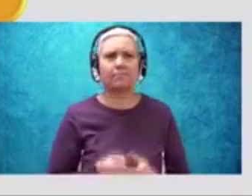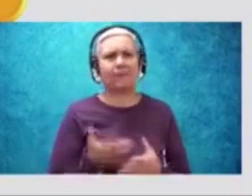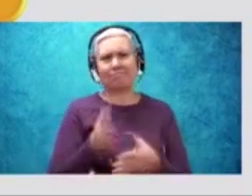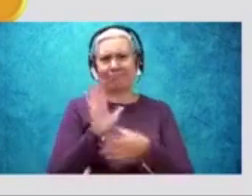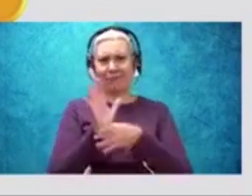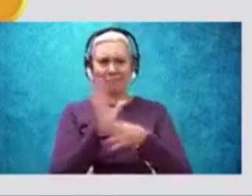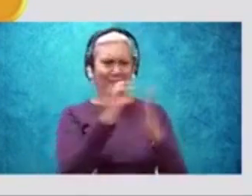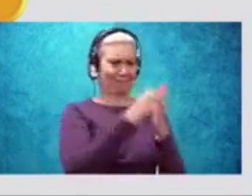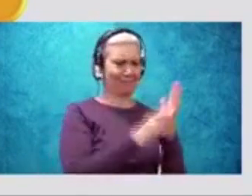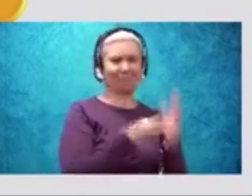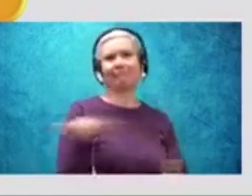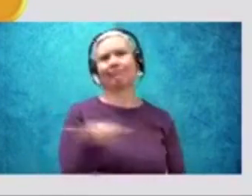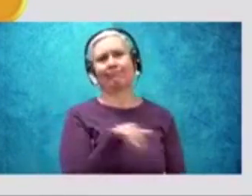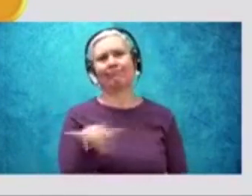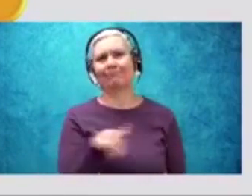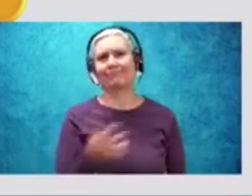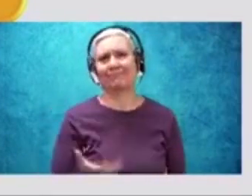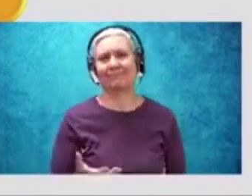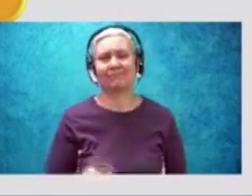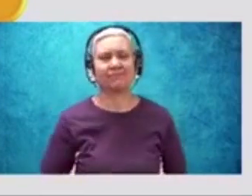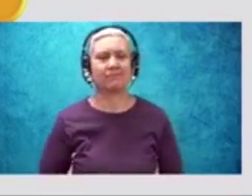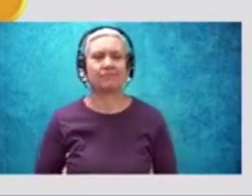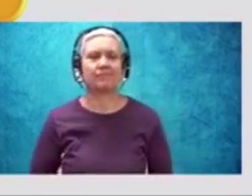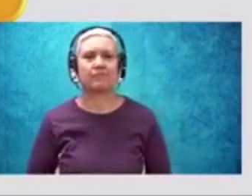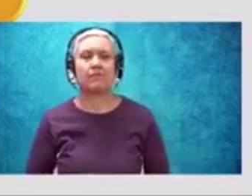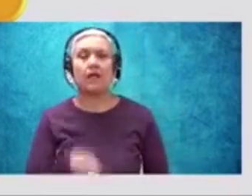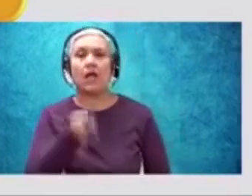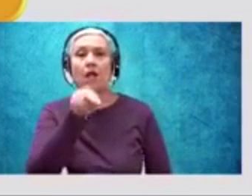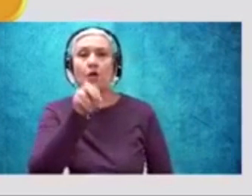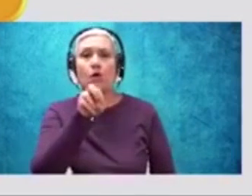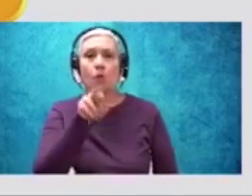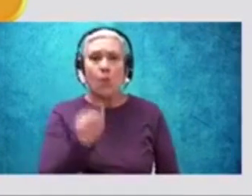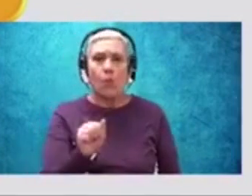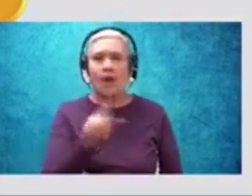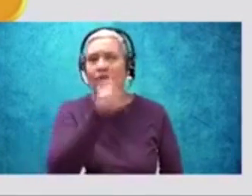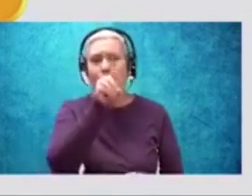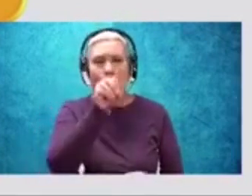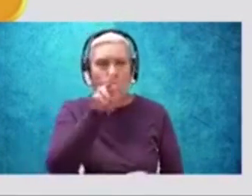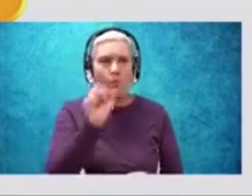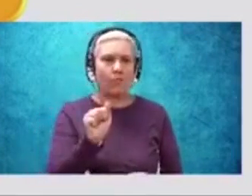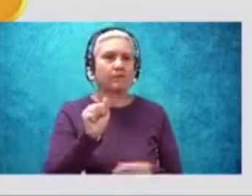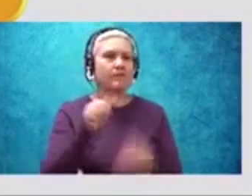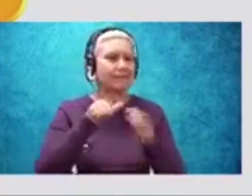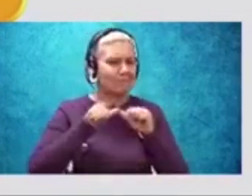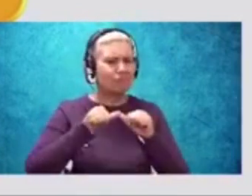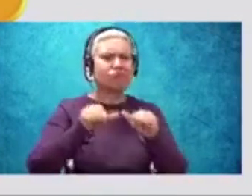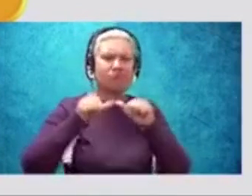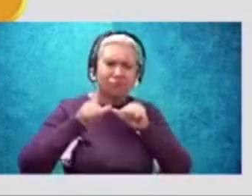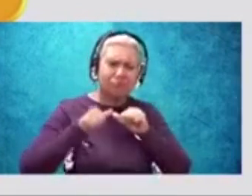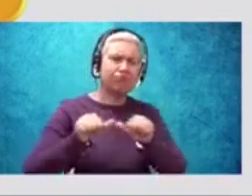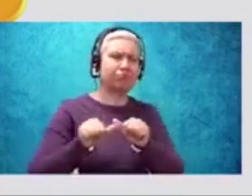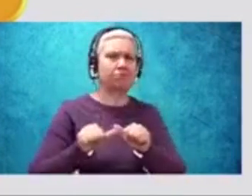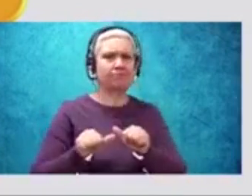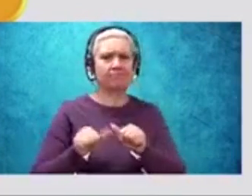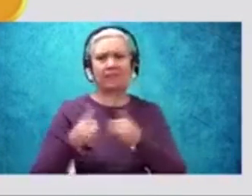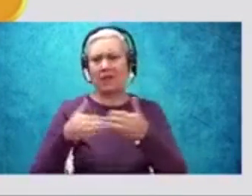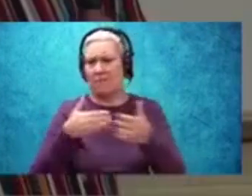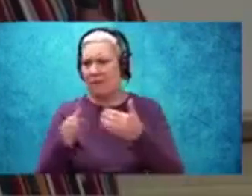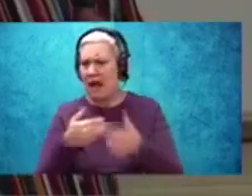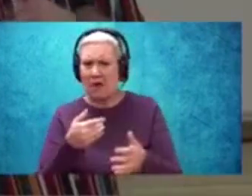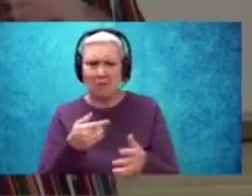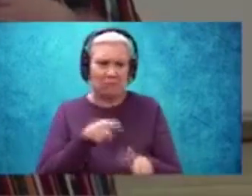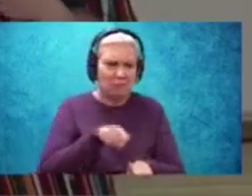But throughout that film, we see that Dory keeps reminding us, just keep going despite the obstacles. So that's the difference